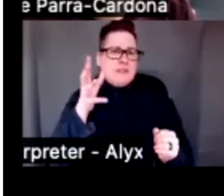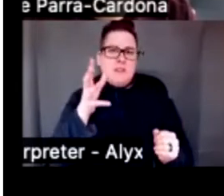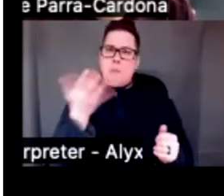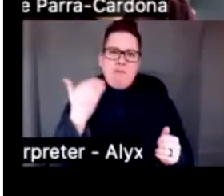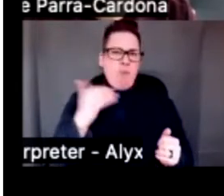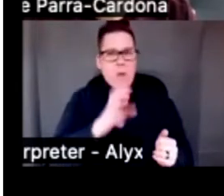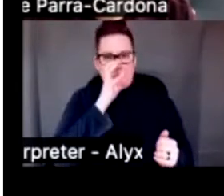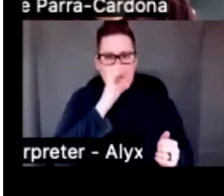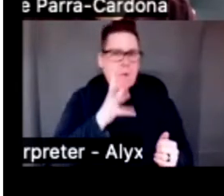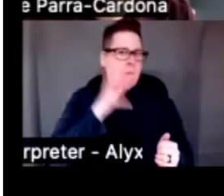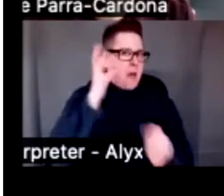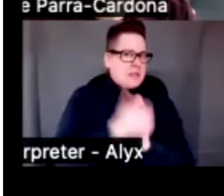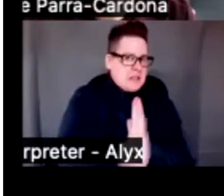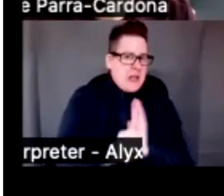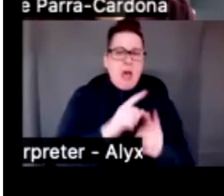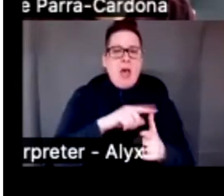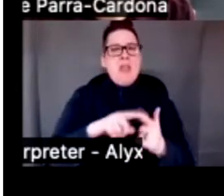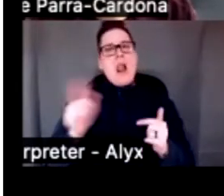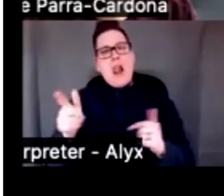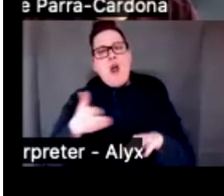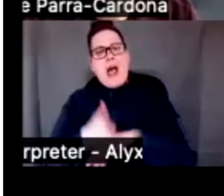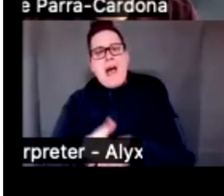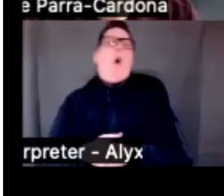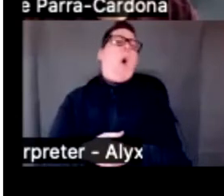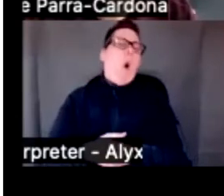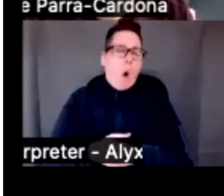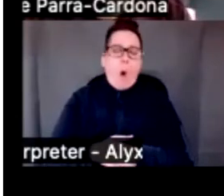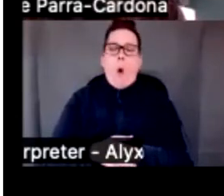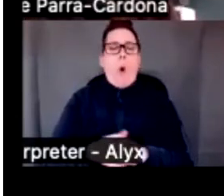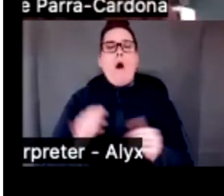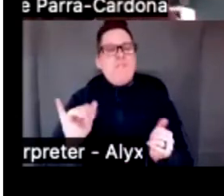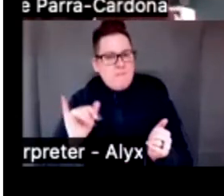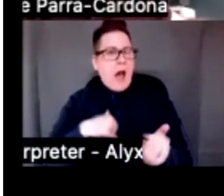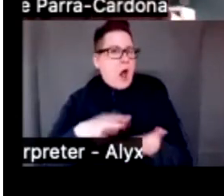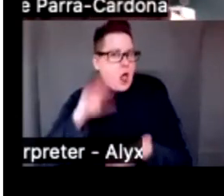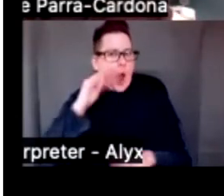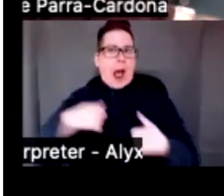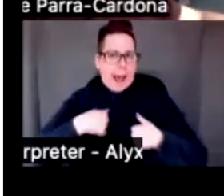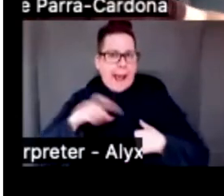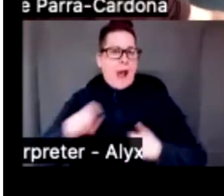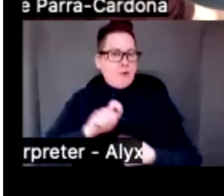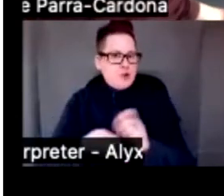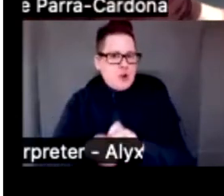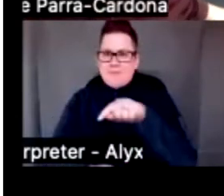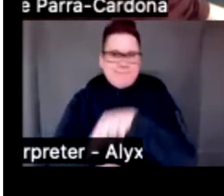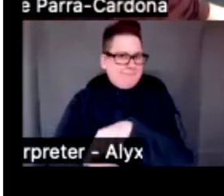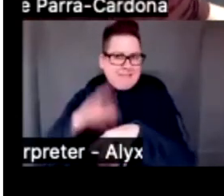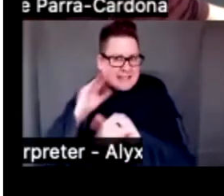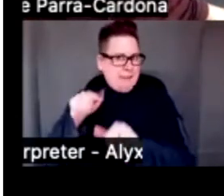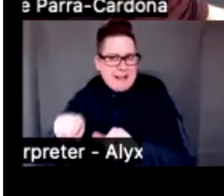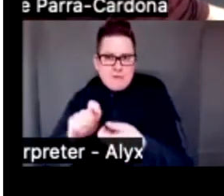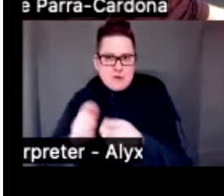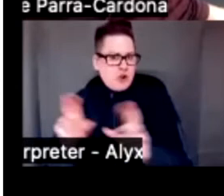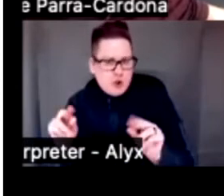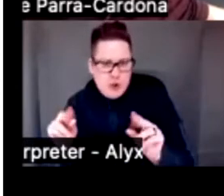and then the way they reflect that intervention, they would express things like I learned that I was the one who had to change rather than expecting my child to